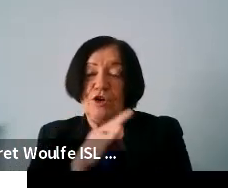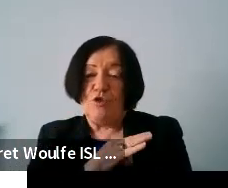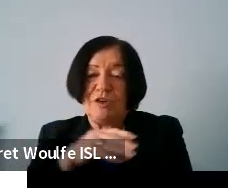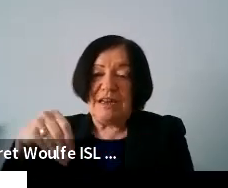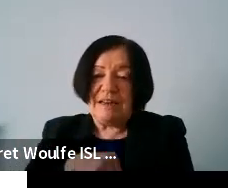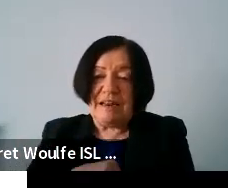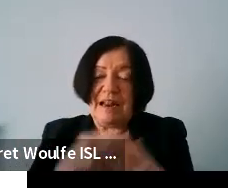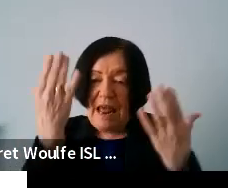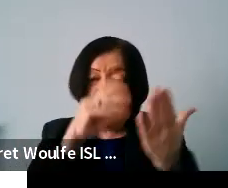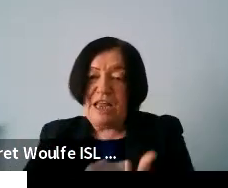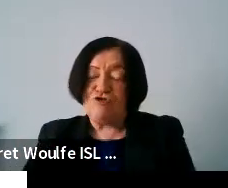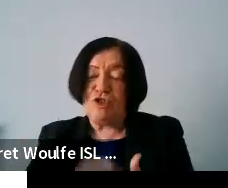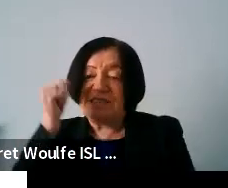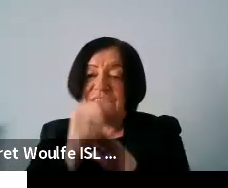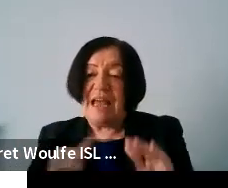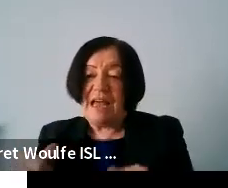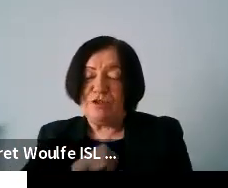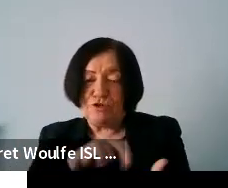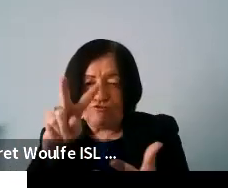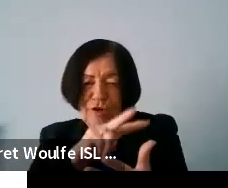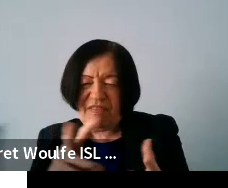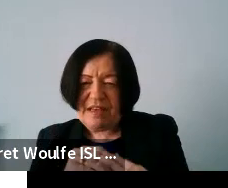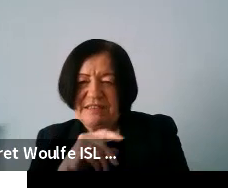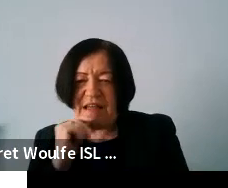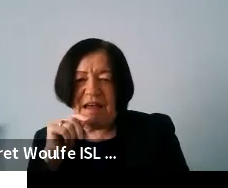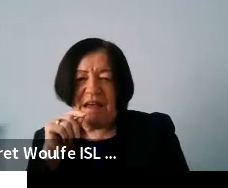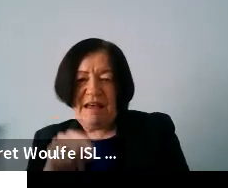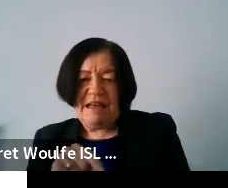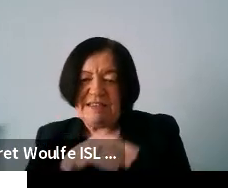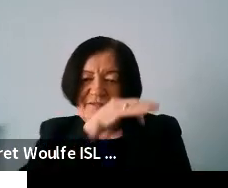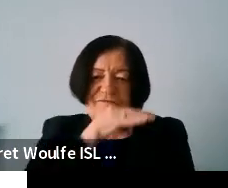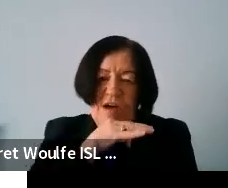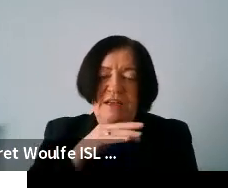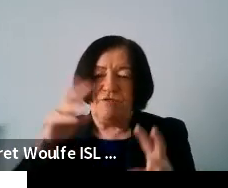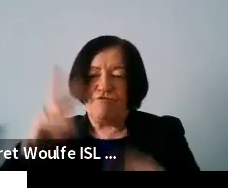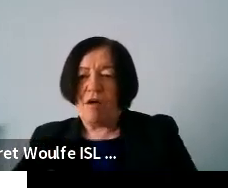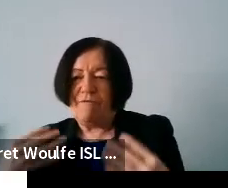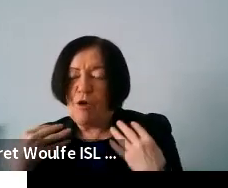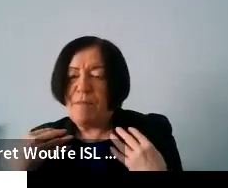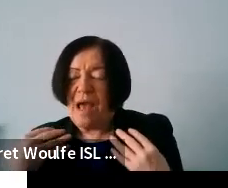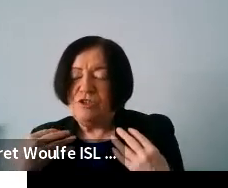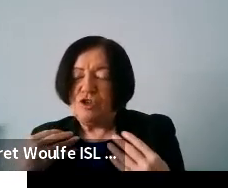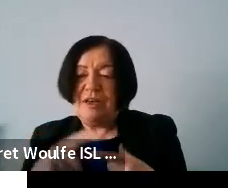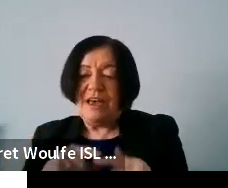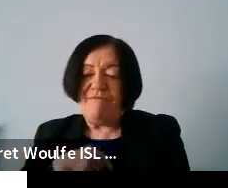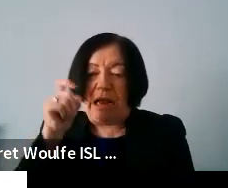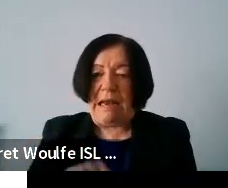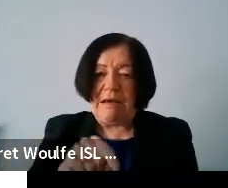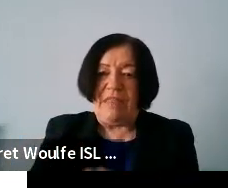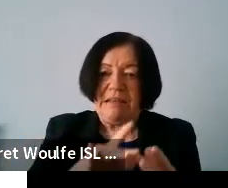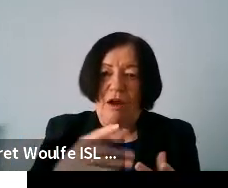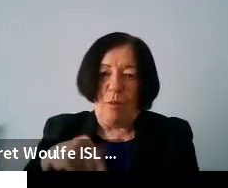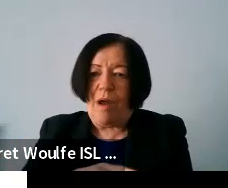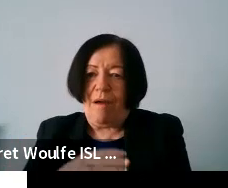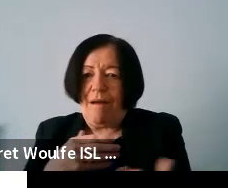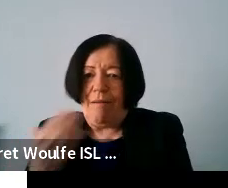literacy skills so to be able to read things and say is this a scam is it misinformation if i click on this link you know where is it going